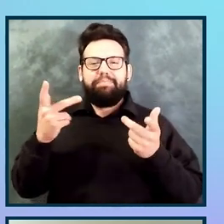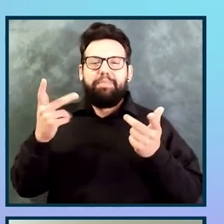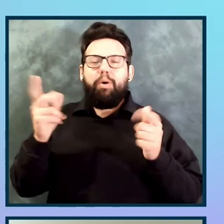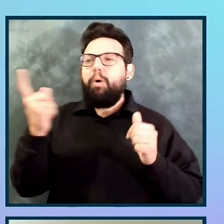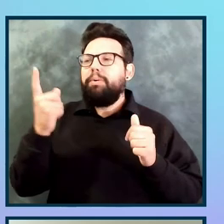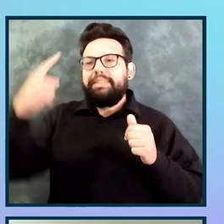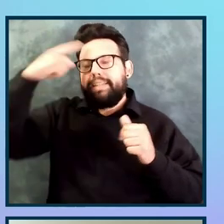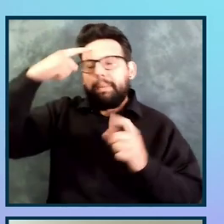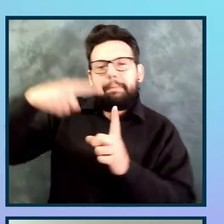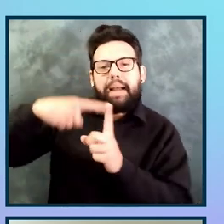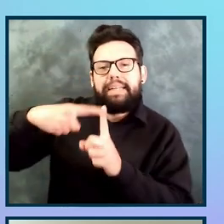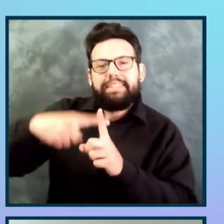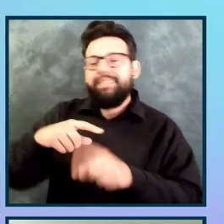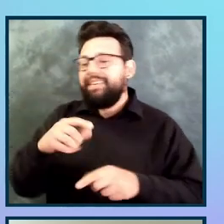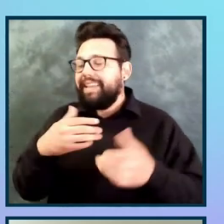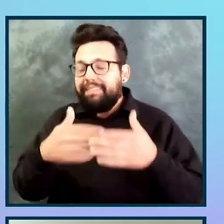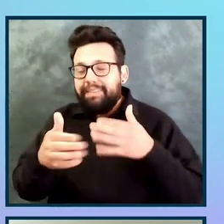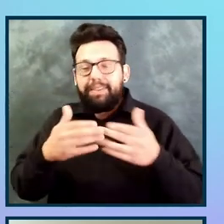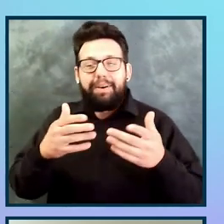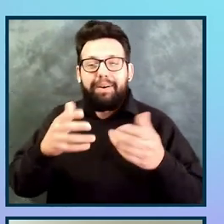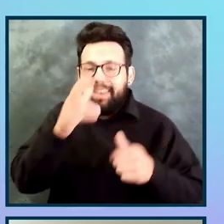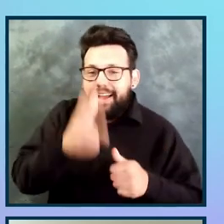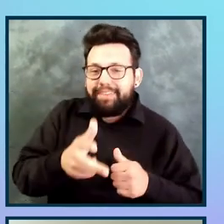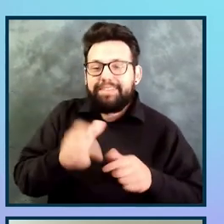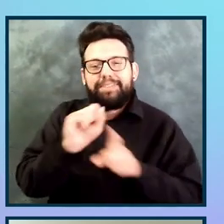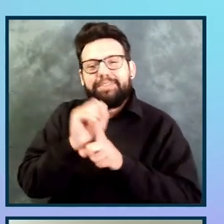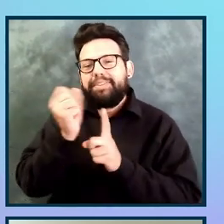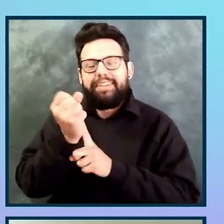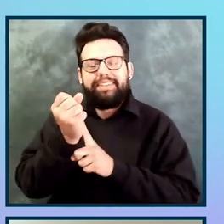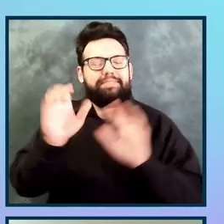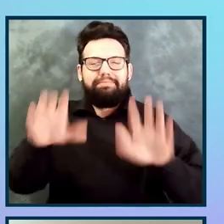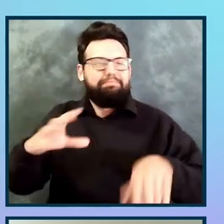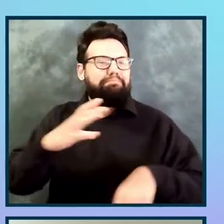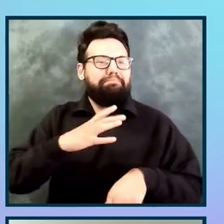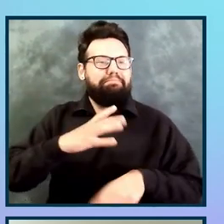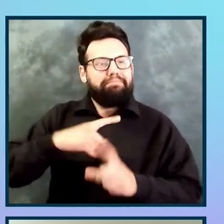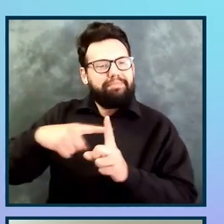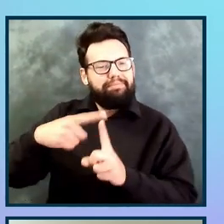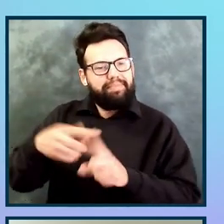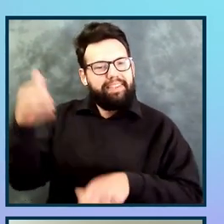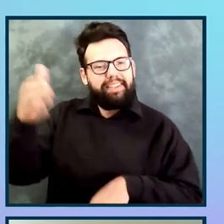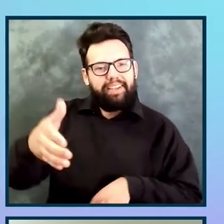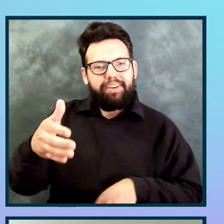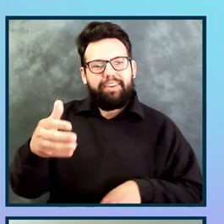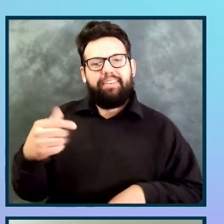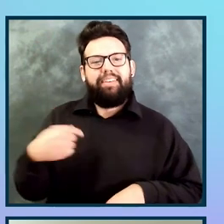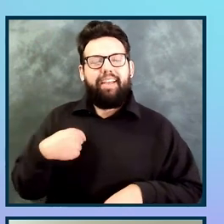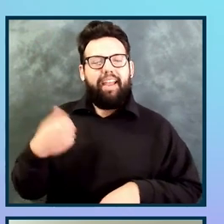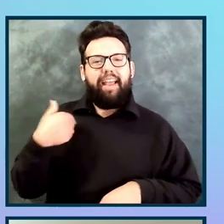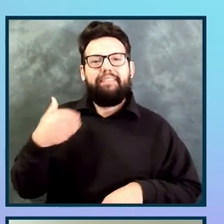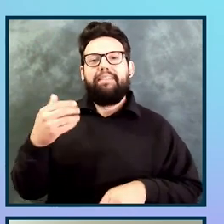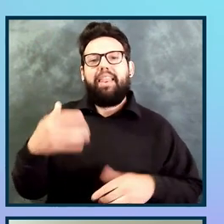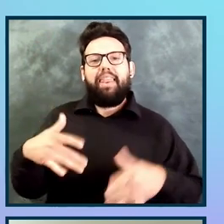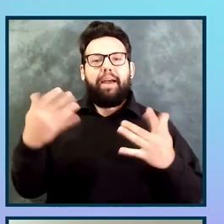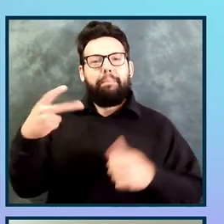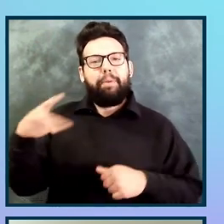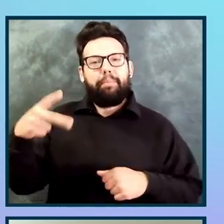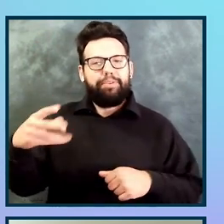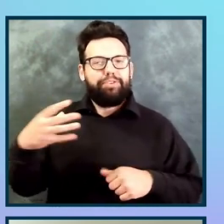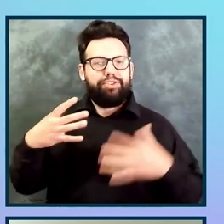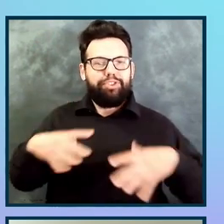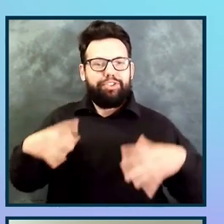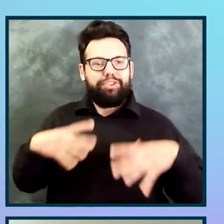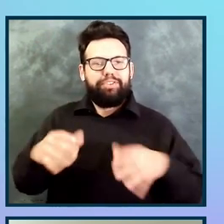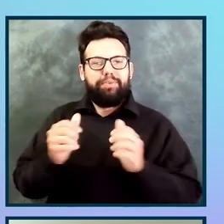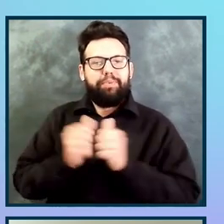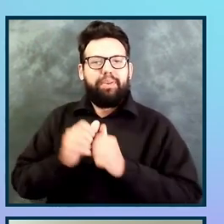it's always a positive. I am wearing the purple Axe Con shirt with white text, Axe Con 2022. Very excited to be